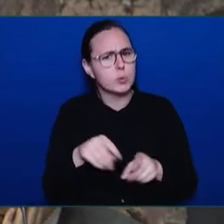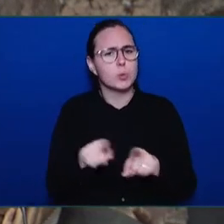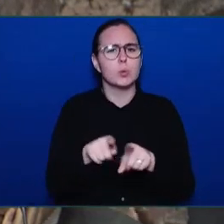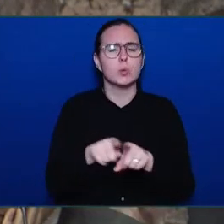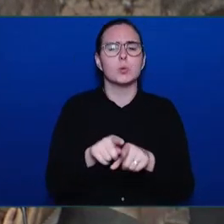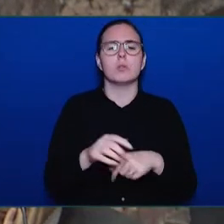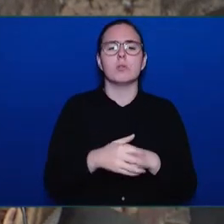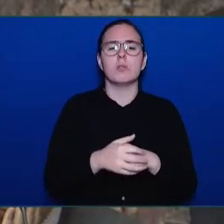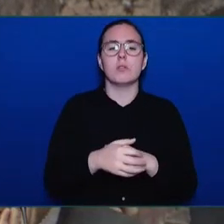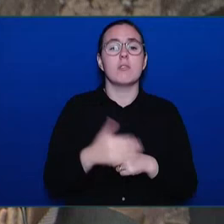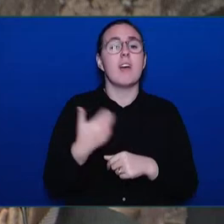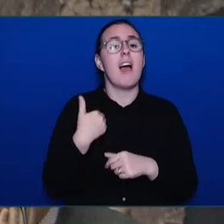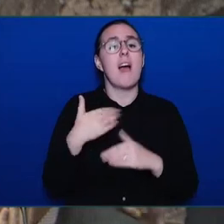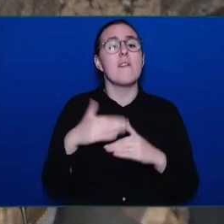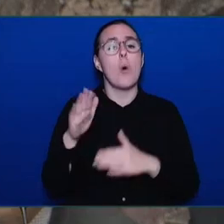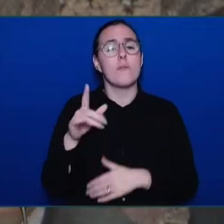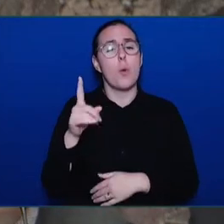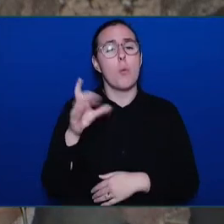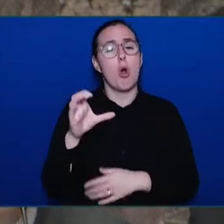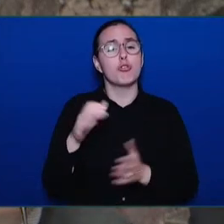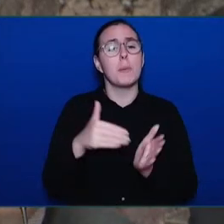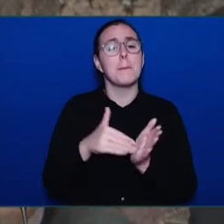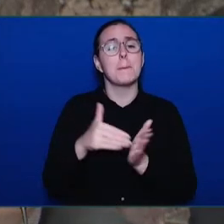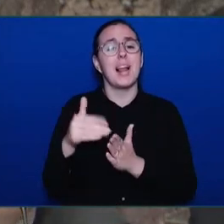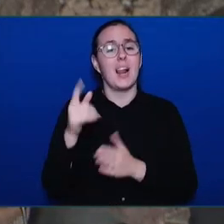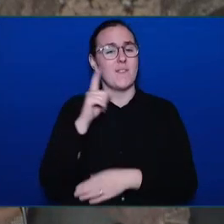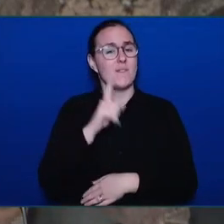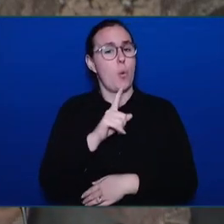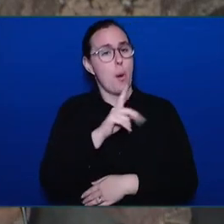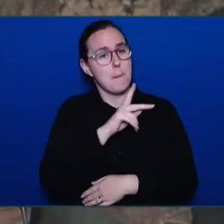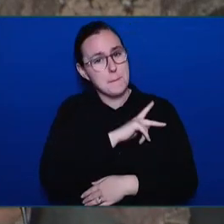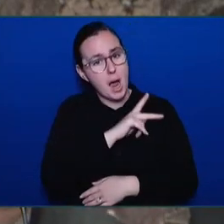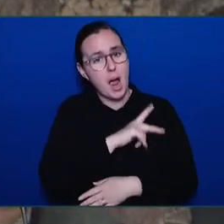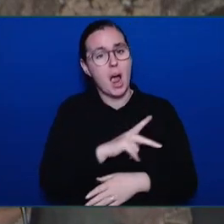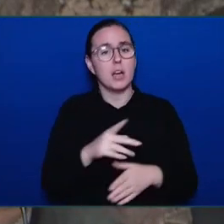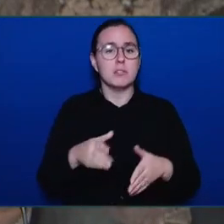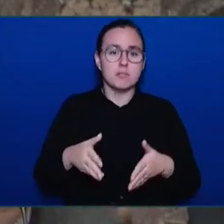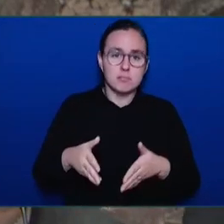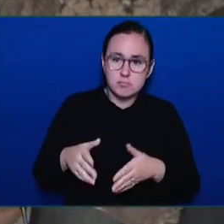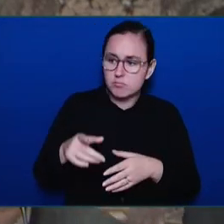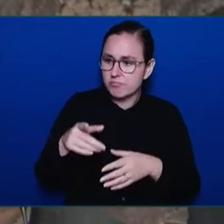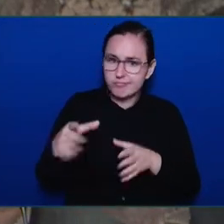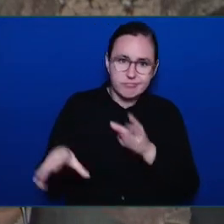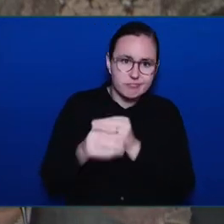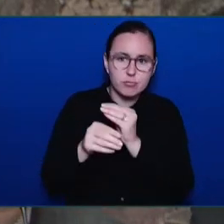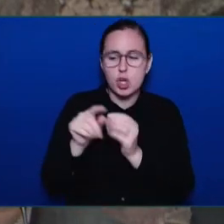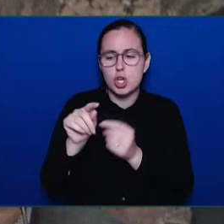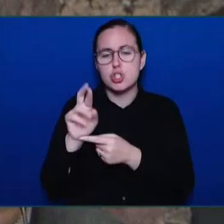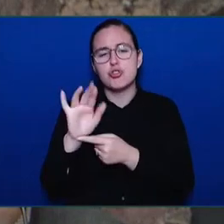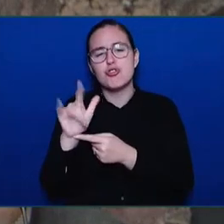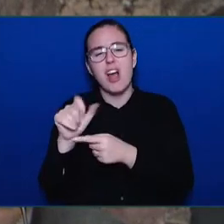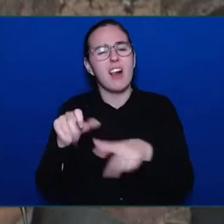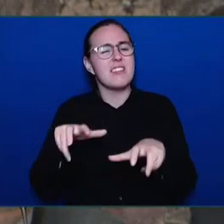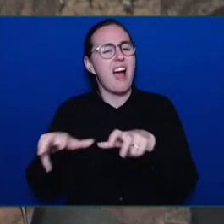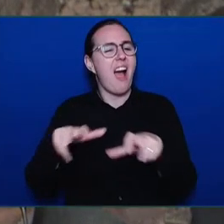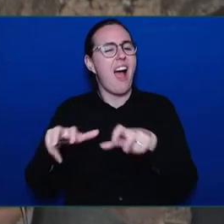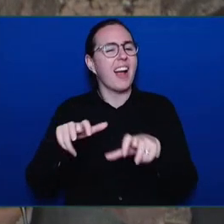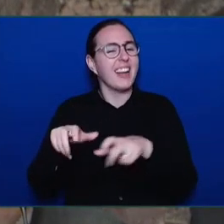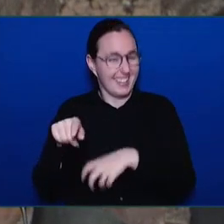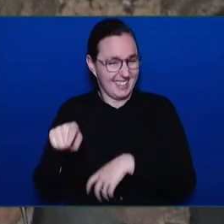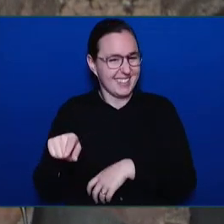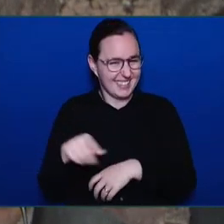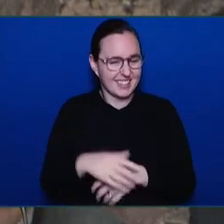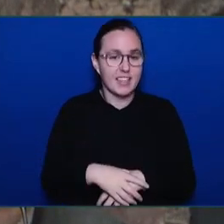sites and trails, including to upgrade facilities and improve accessibility. More funding for the Clean BC Go Electric Commercial Vehicle Pilot